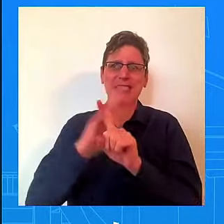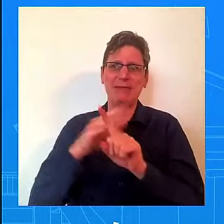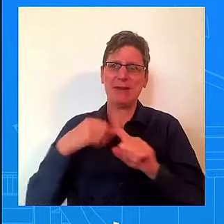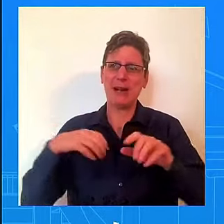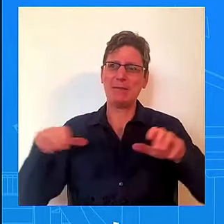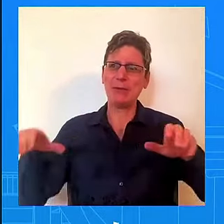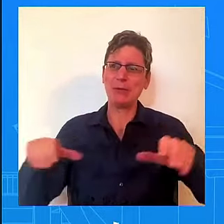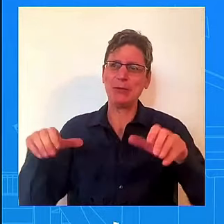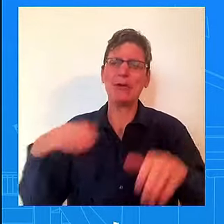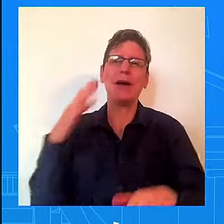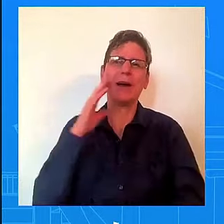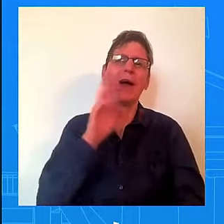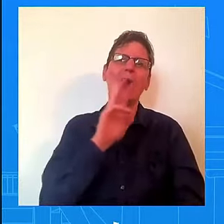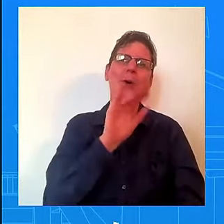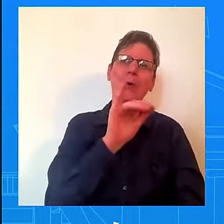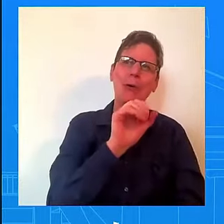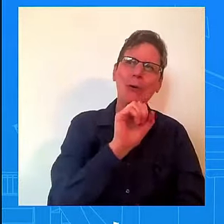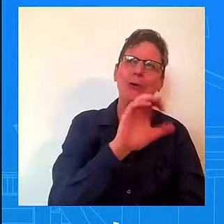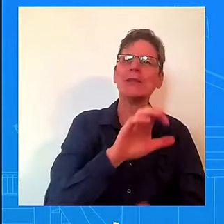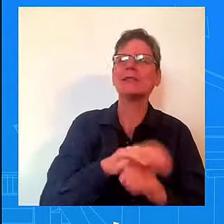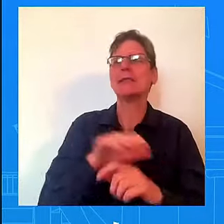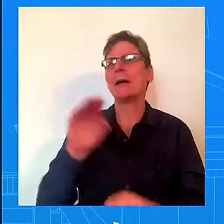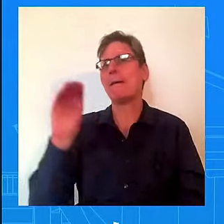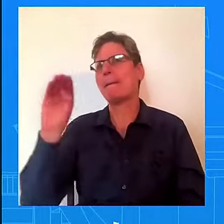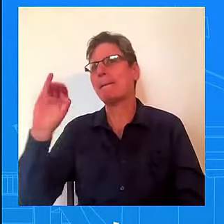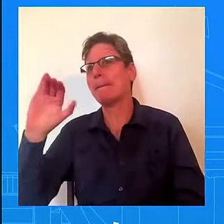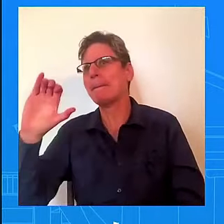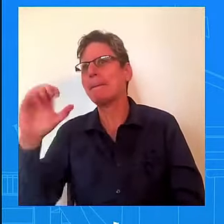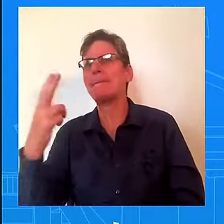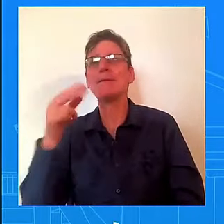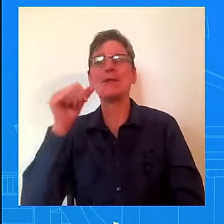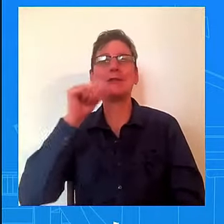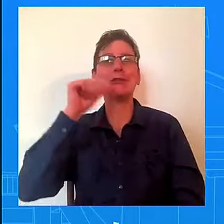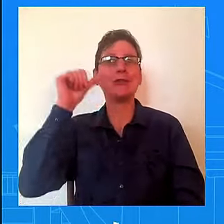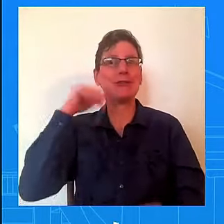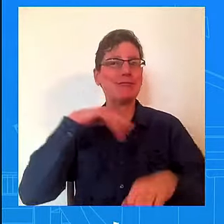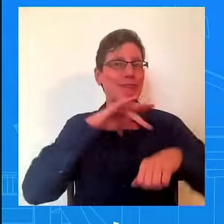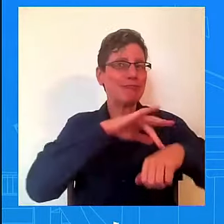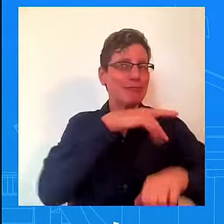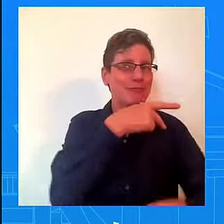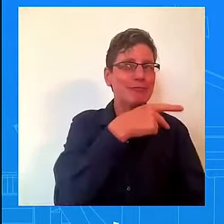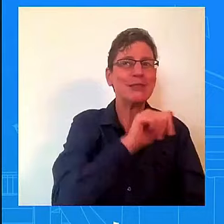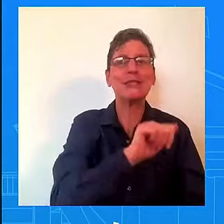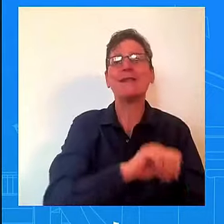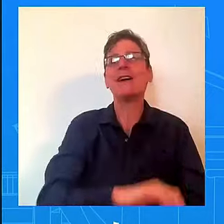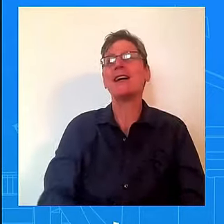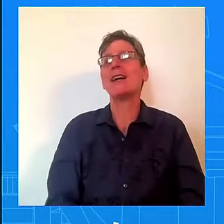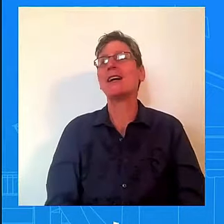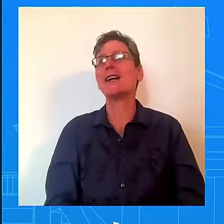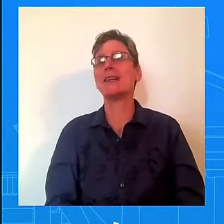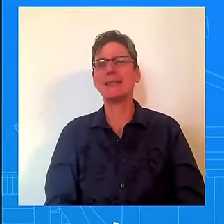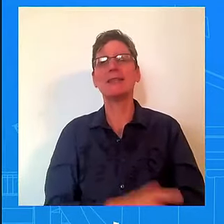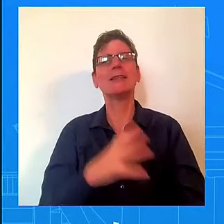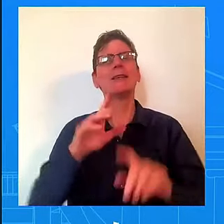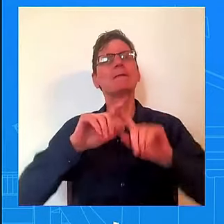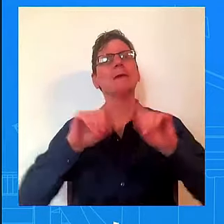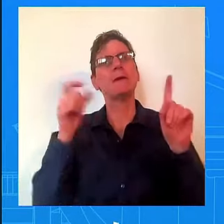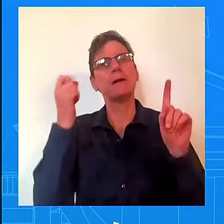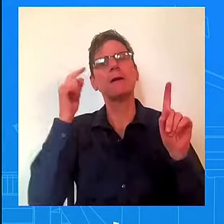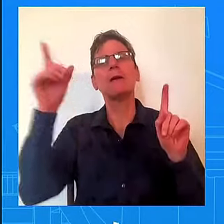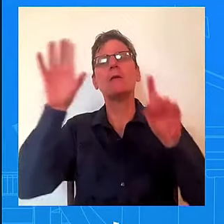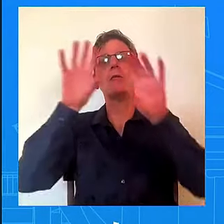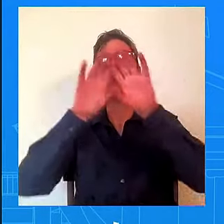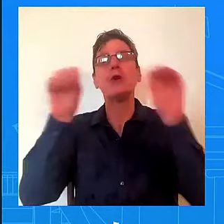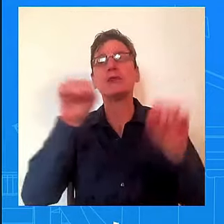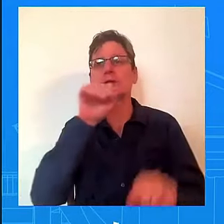in Pennsylvania yesterday. But this is one of the things that the President enjoys doing, being out there talking directly to the American people and